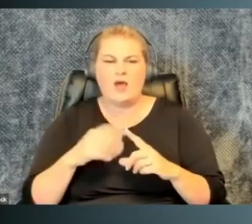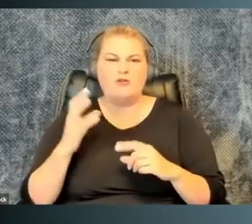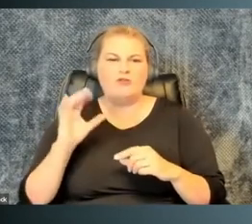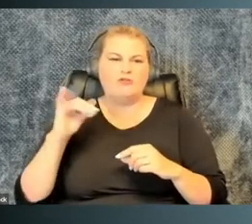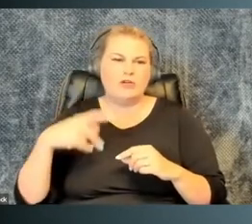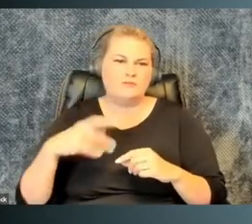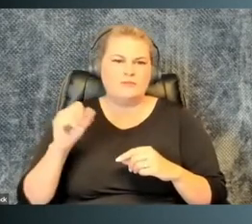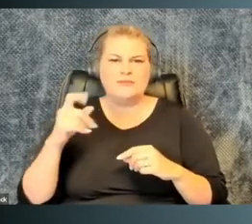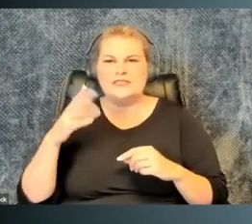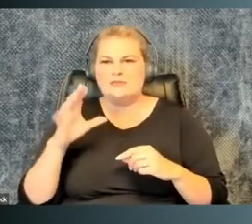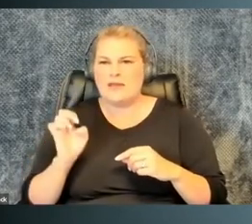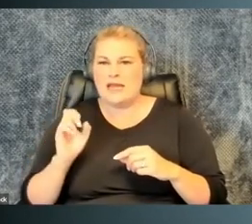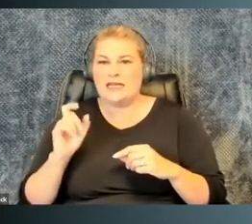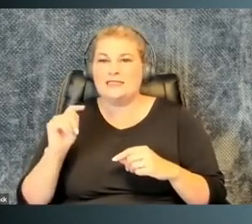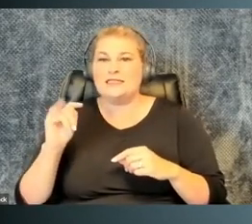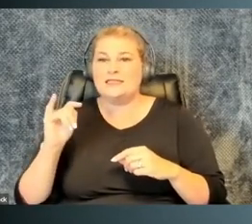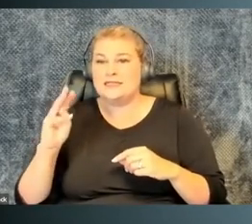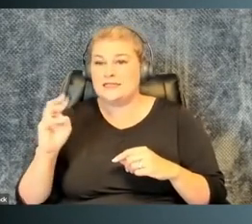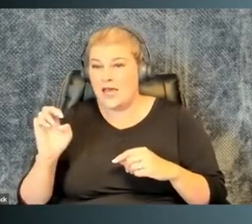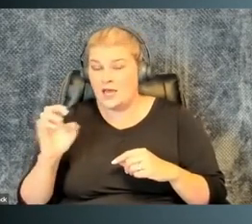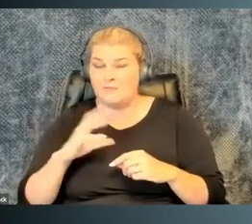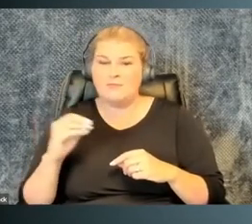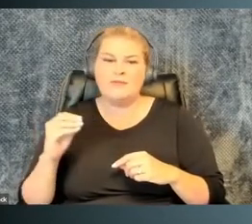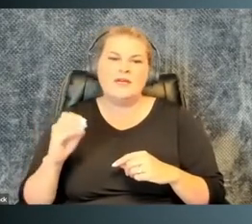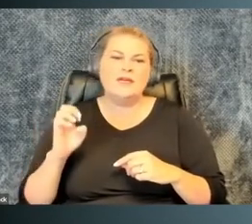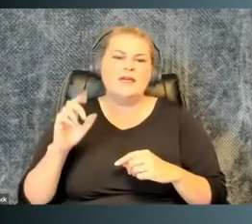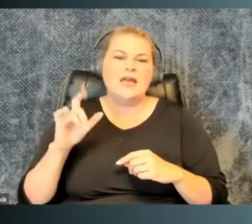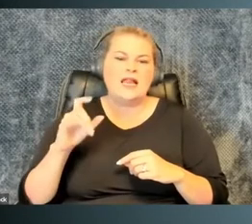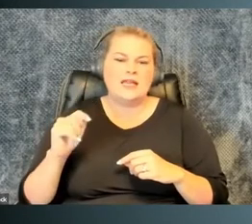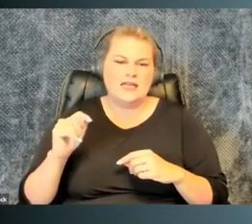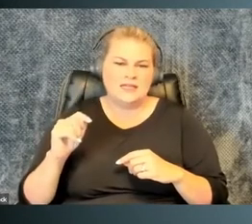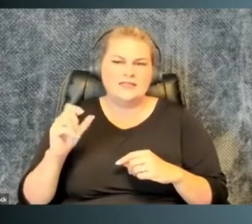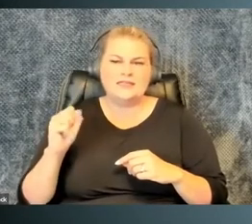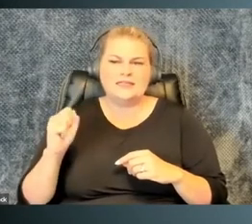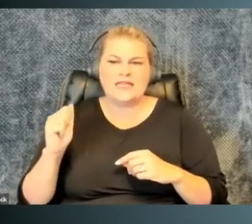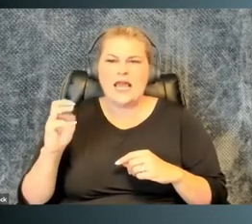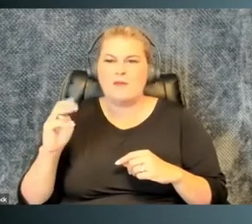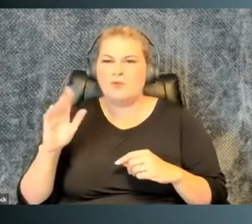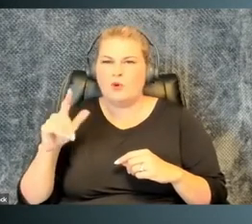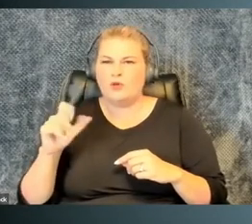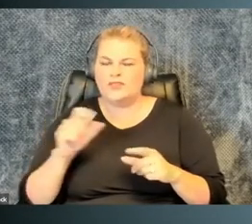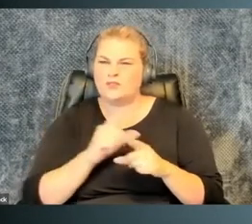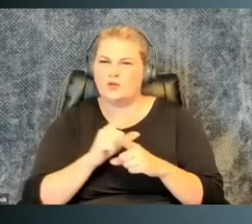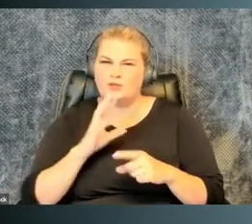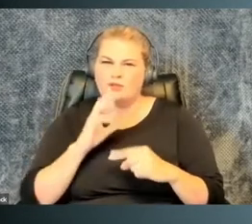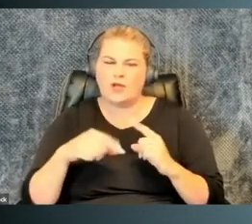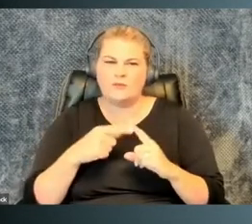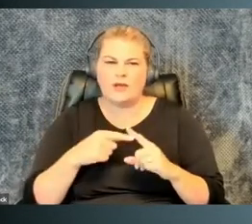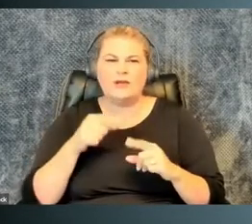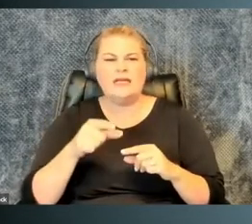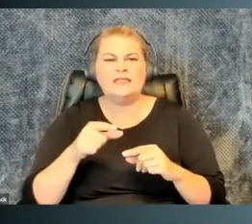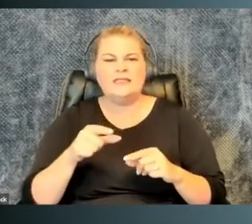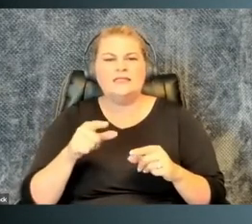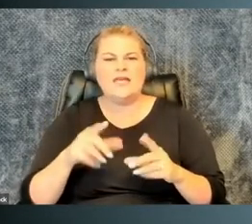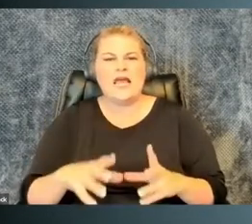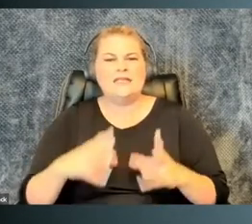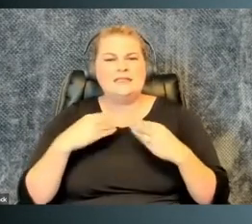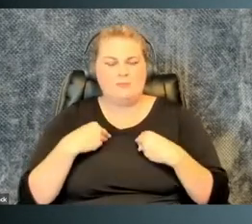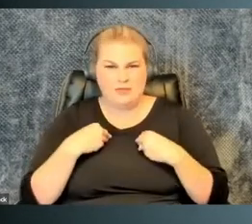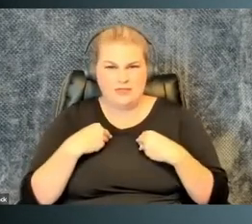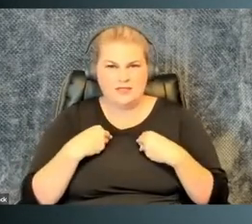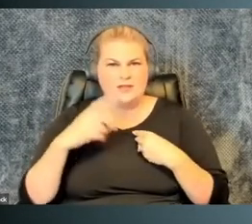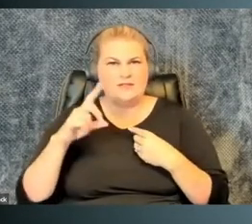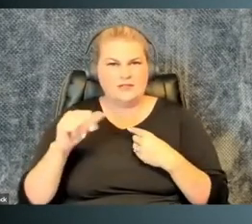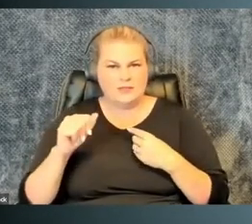was talking about crip space time. Elian Samuels has also written a lot about crip time. And it's about this sort of